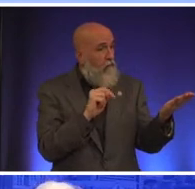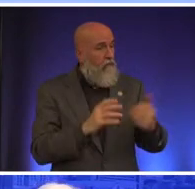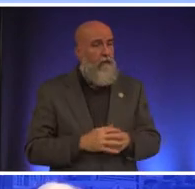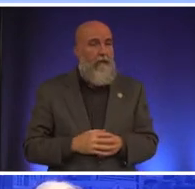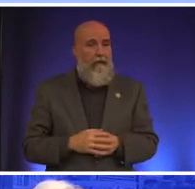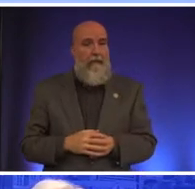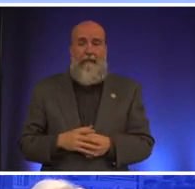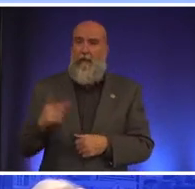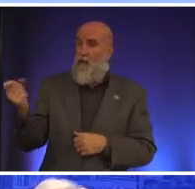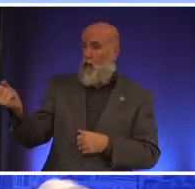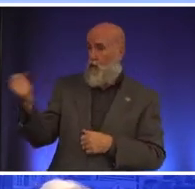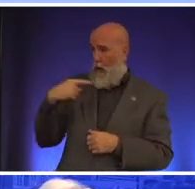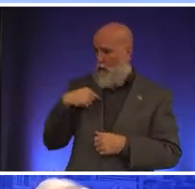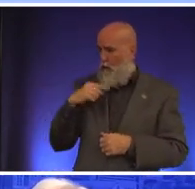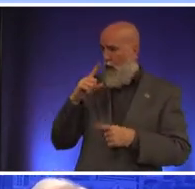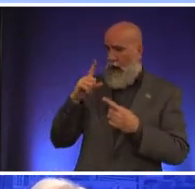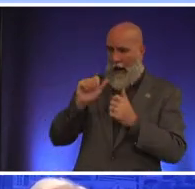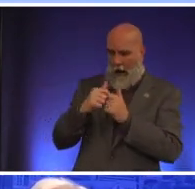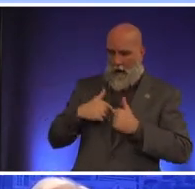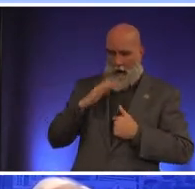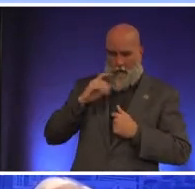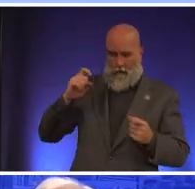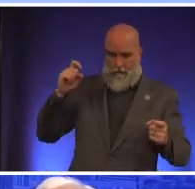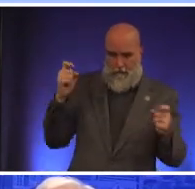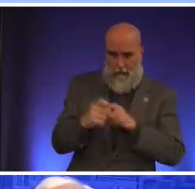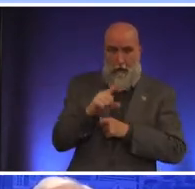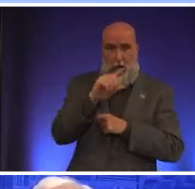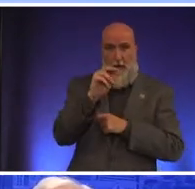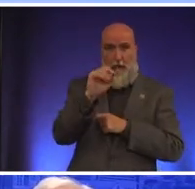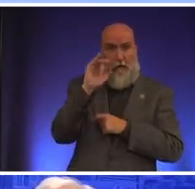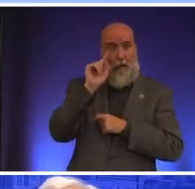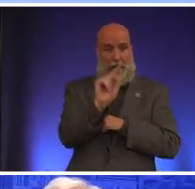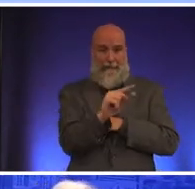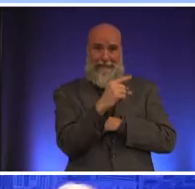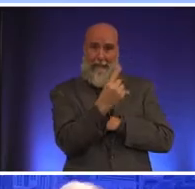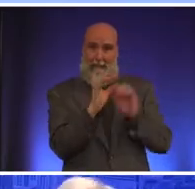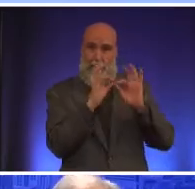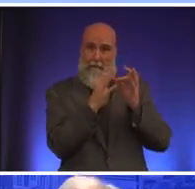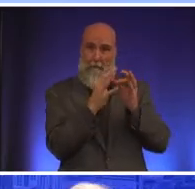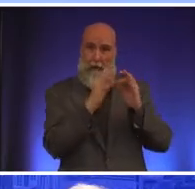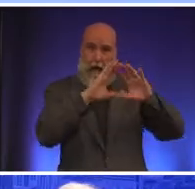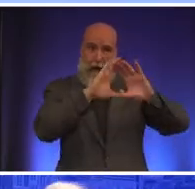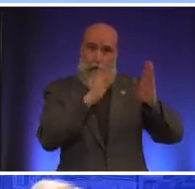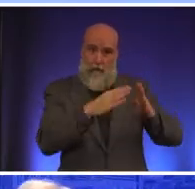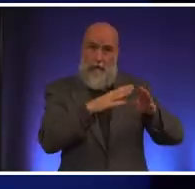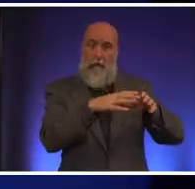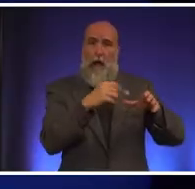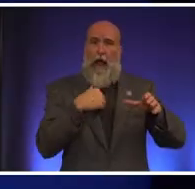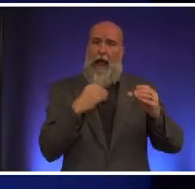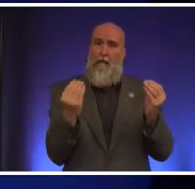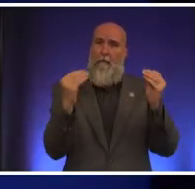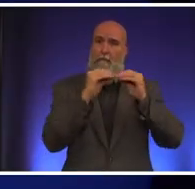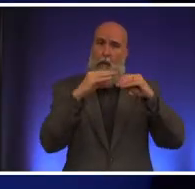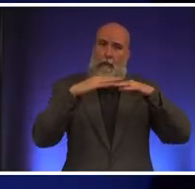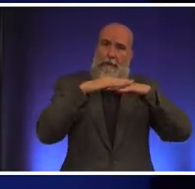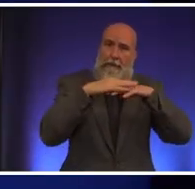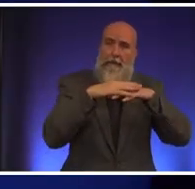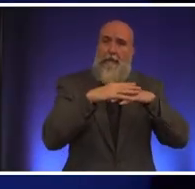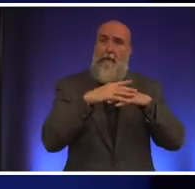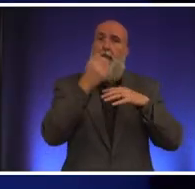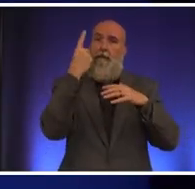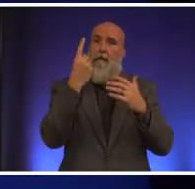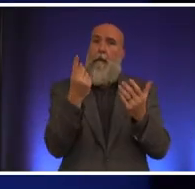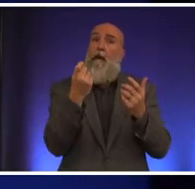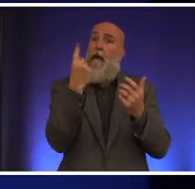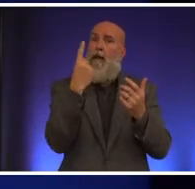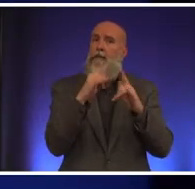zoning wise for single family houses so that uh more could you could have greater density and greater housing uh from a zoning